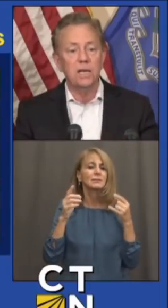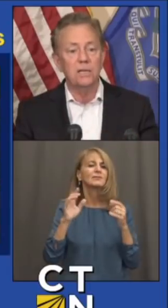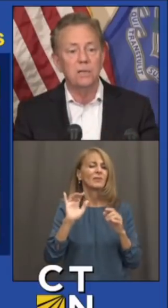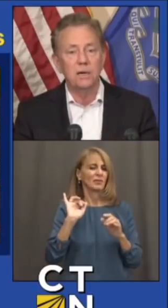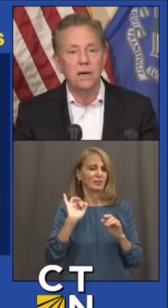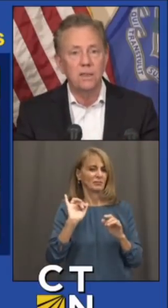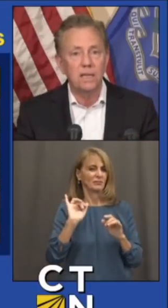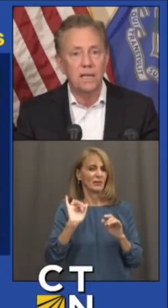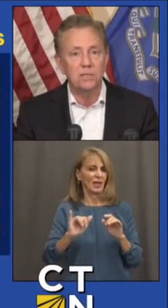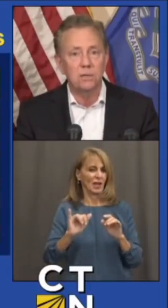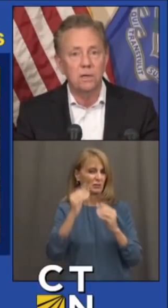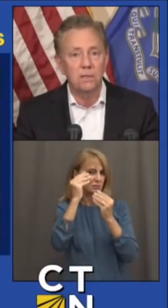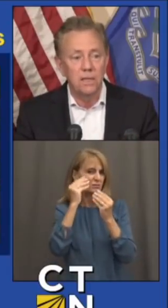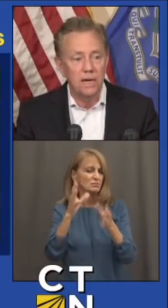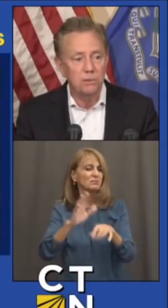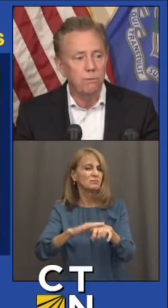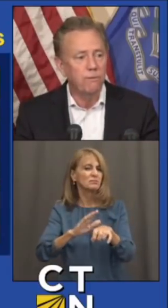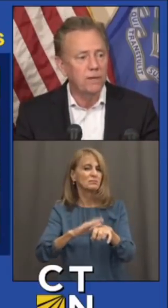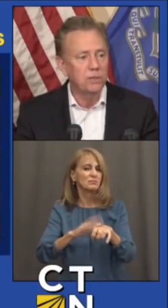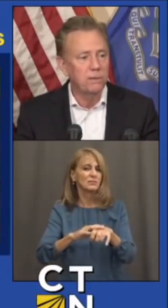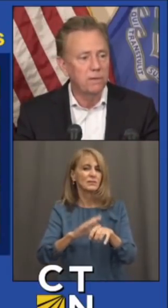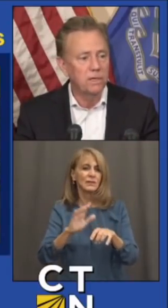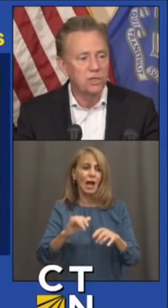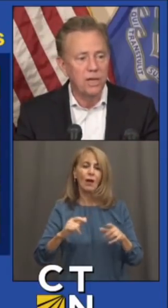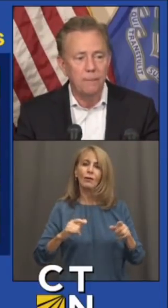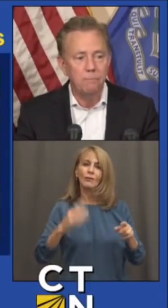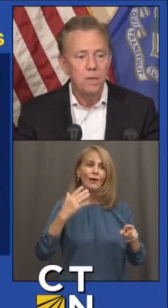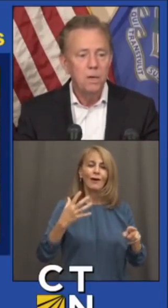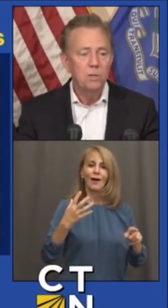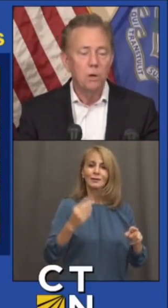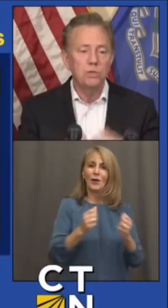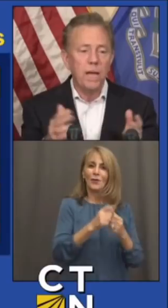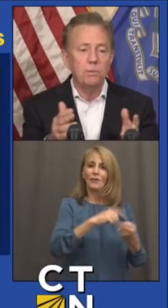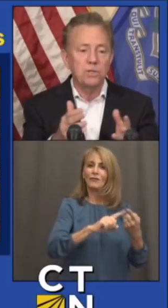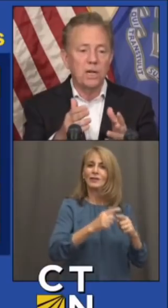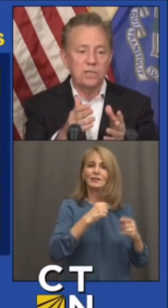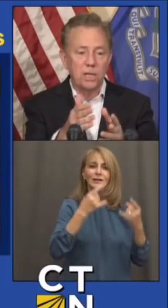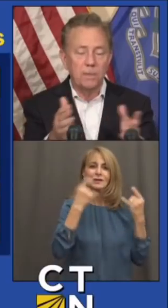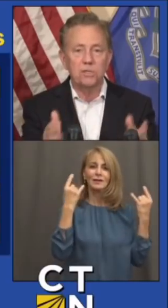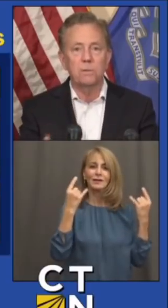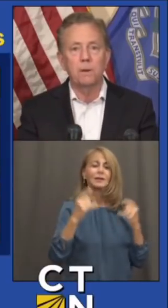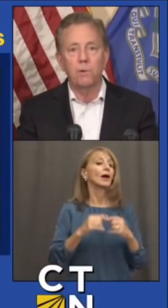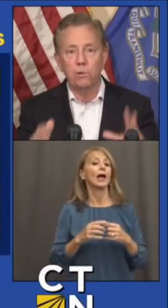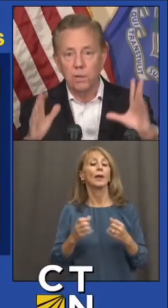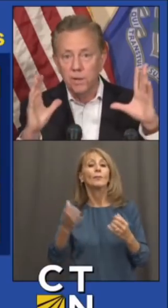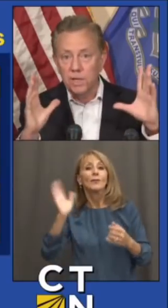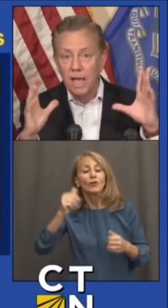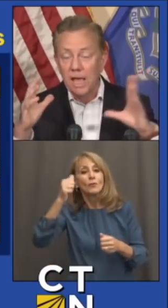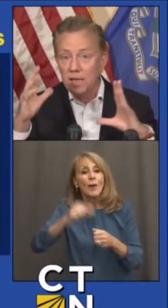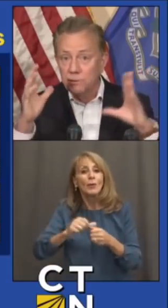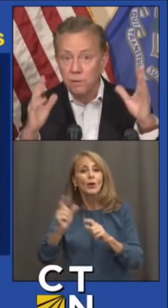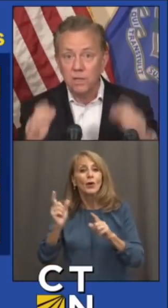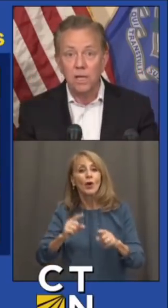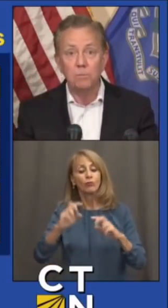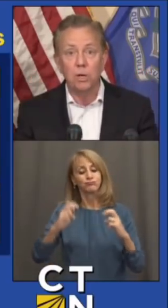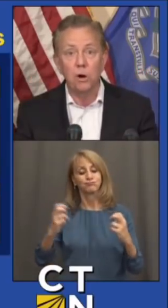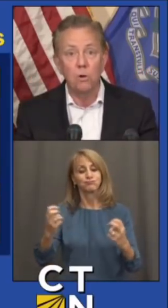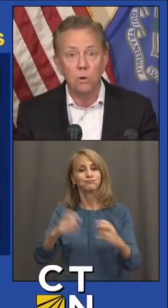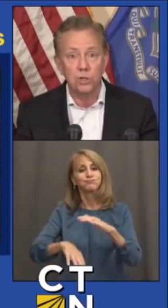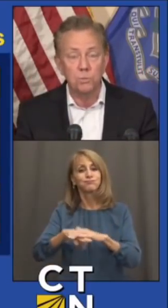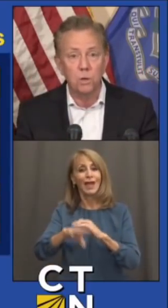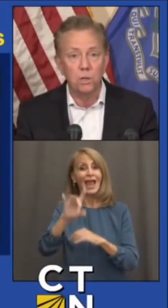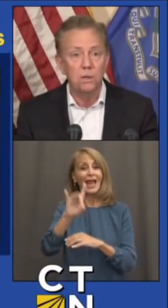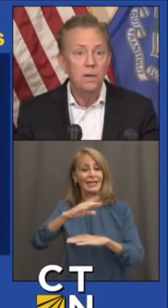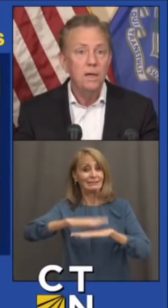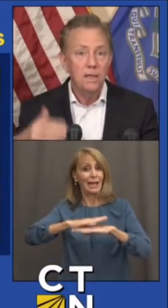guidance and I think that's a nice, refreshing step. No table size limits. Remember, we were limited to eight because we wanted to keep the